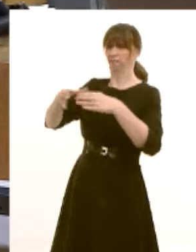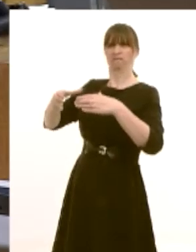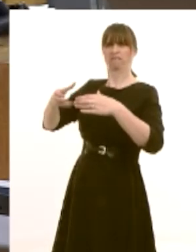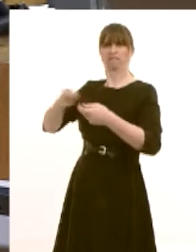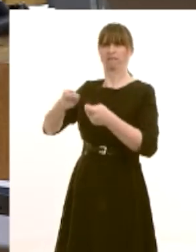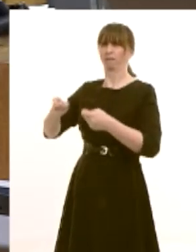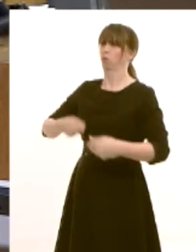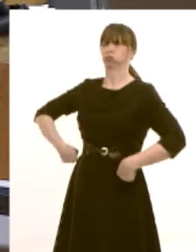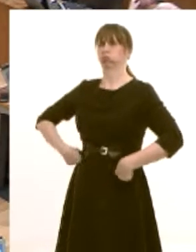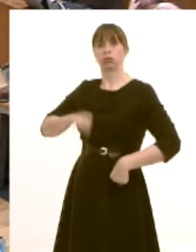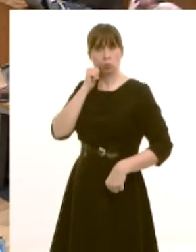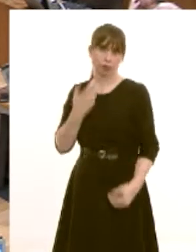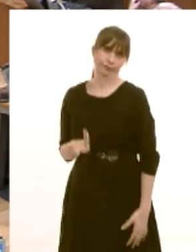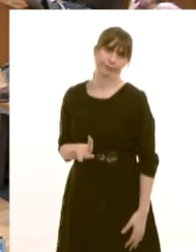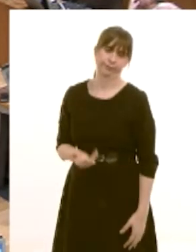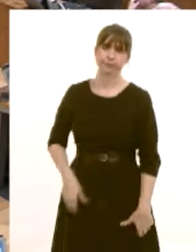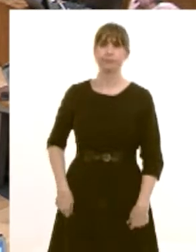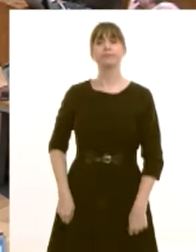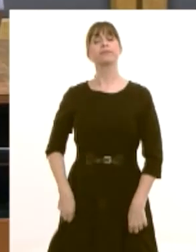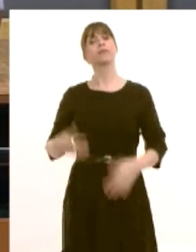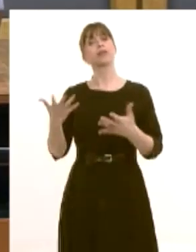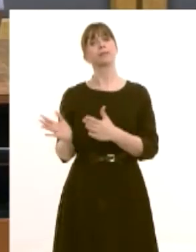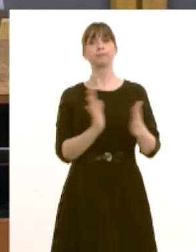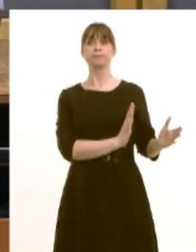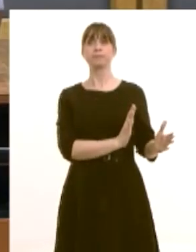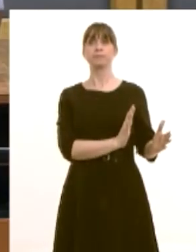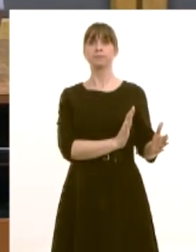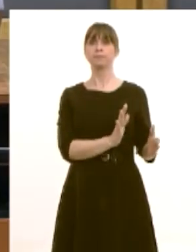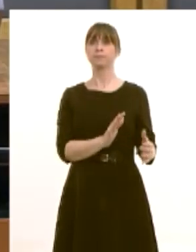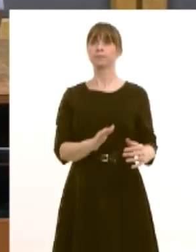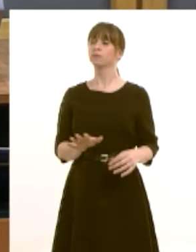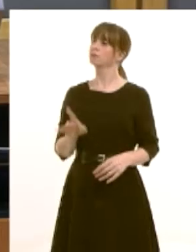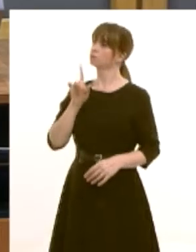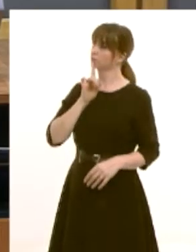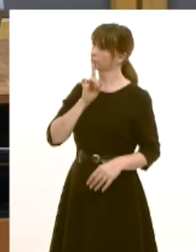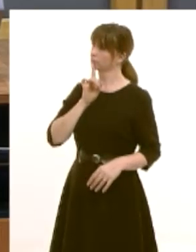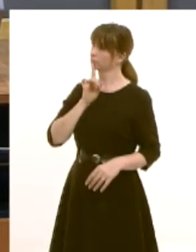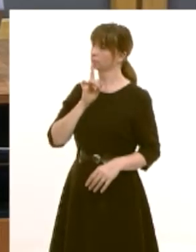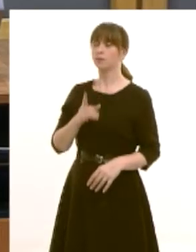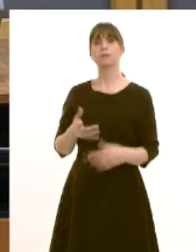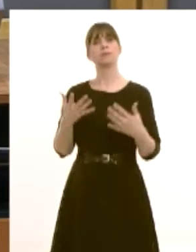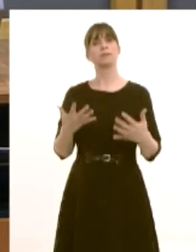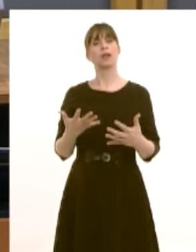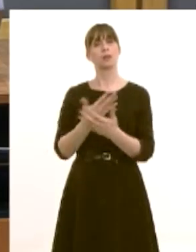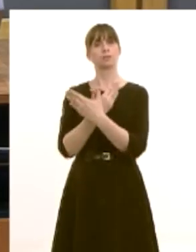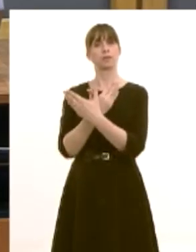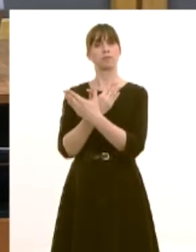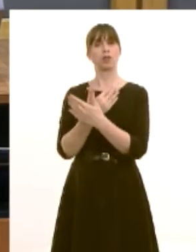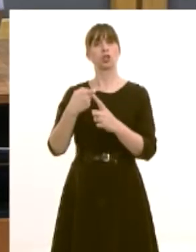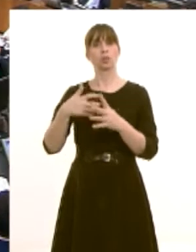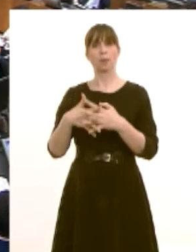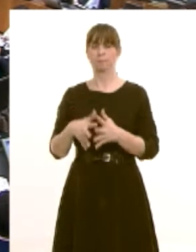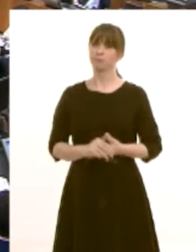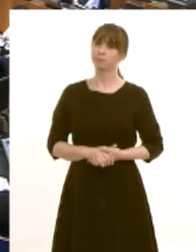and we now move to the of the now move to the leader of the welsh rebel democrats kirstie williams